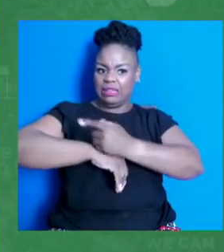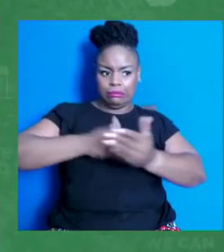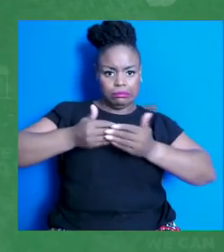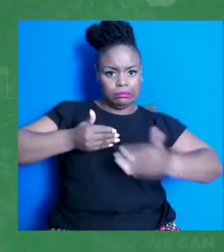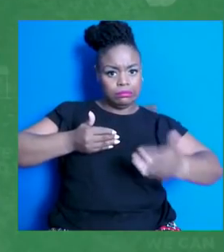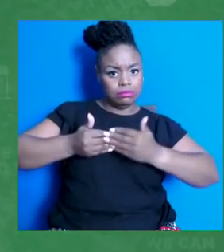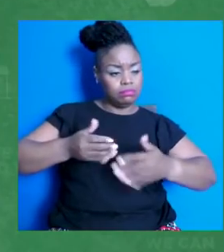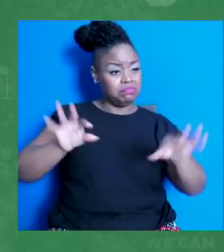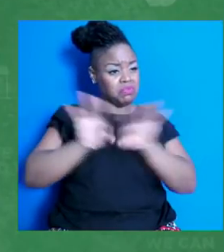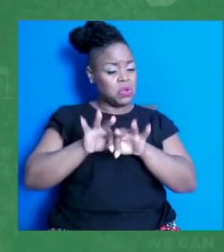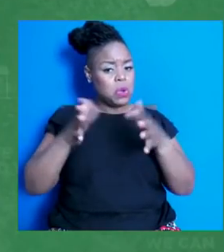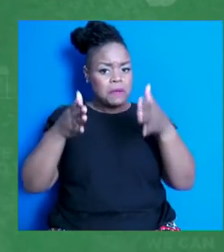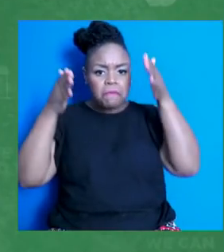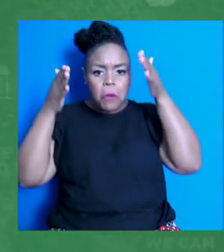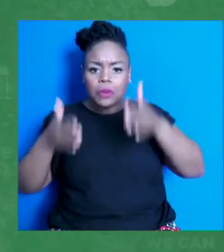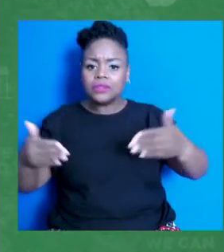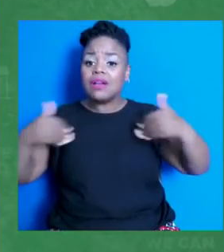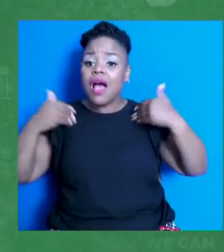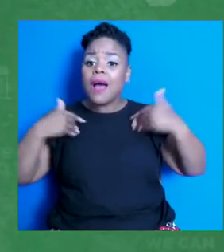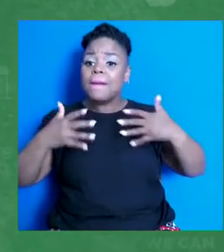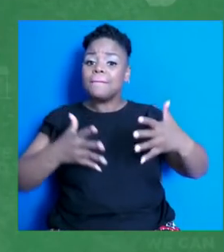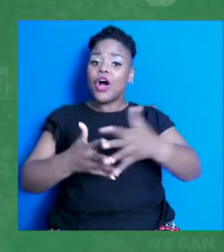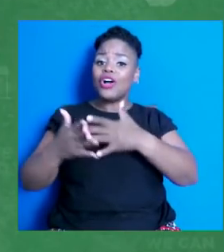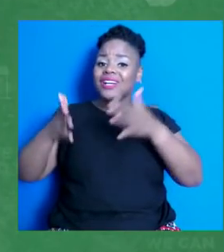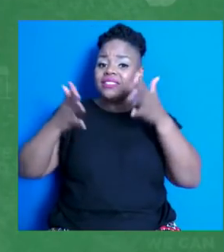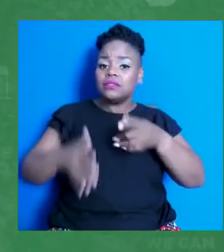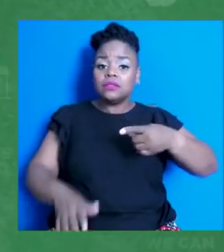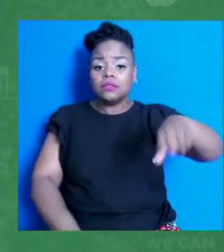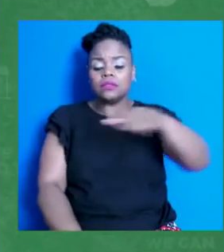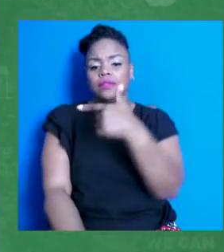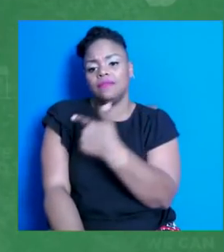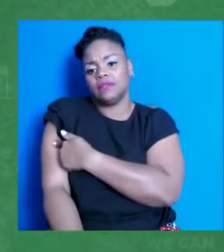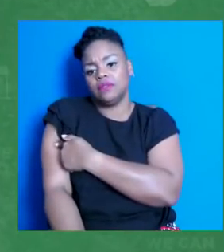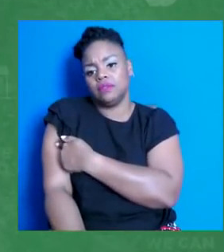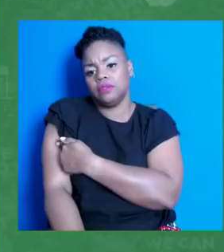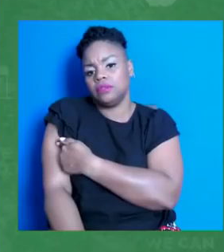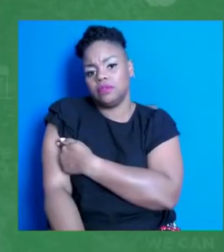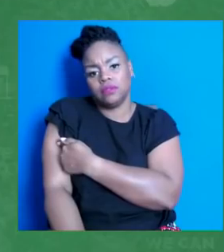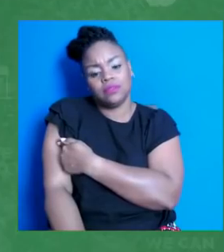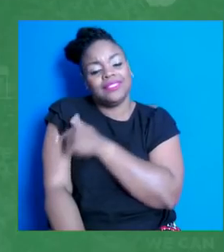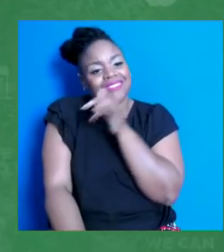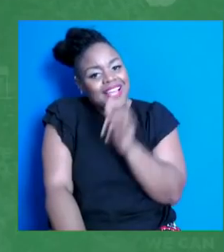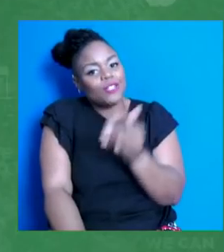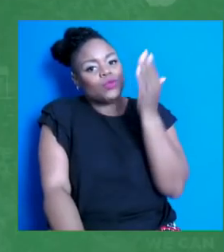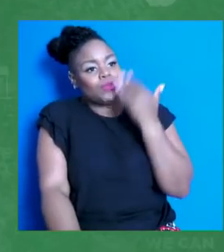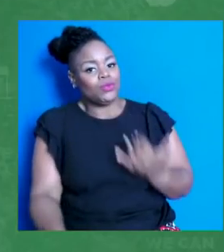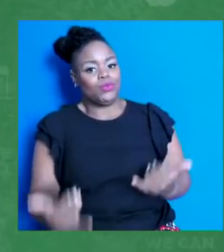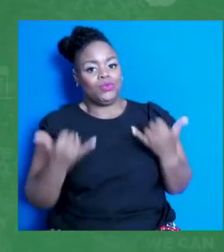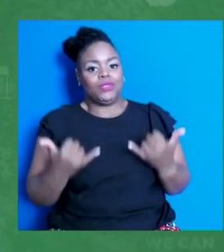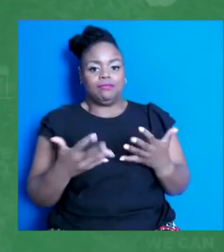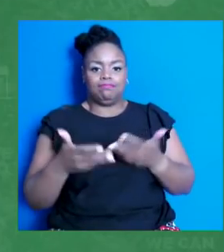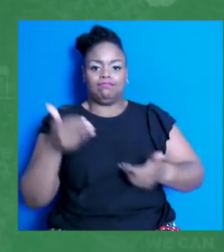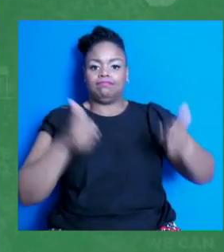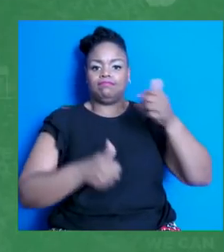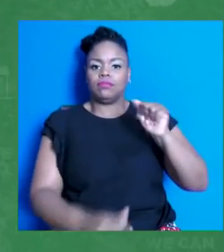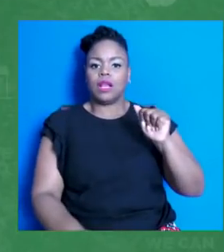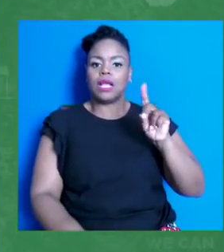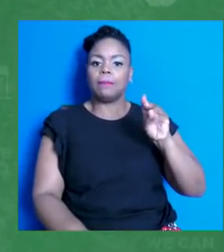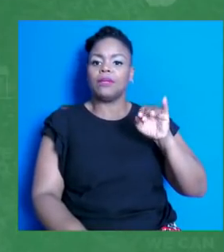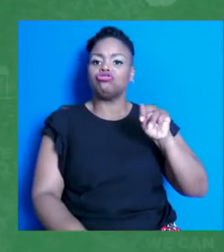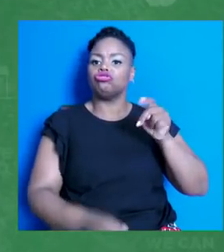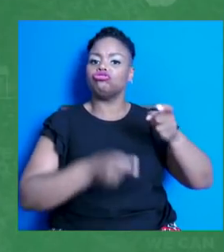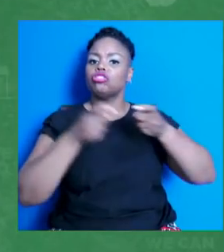vaccinated. So that's why today, the administration is announcing a week of action